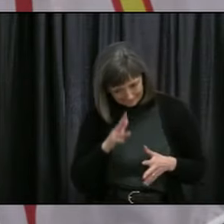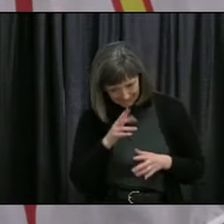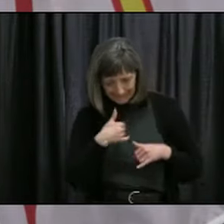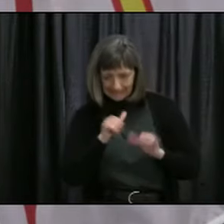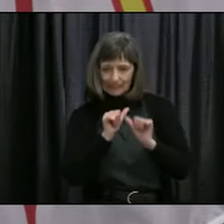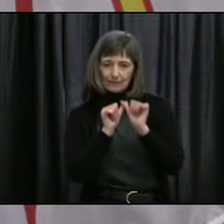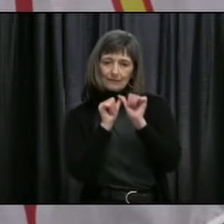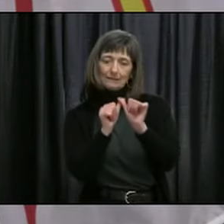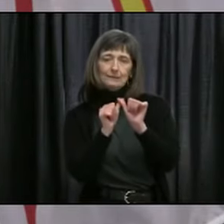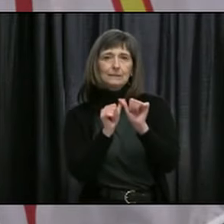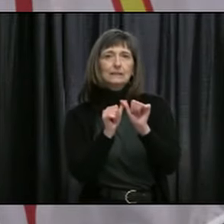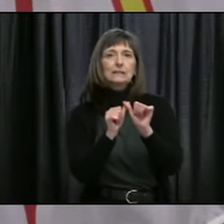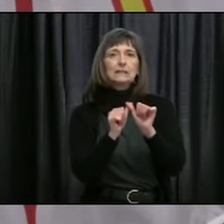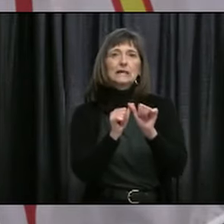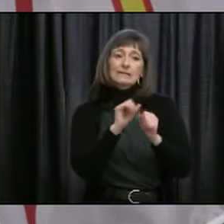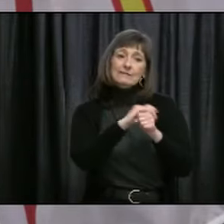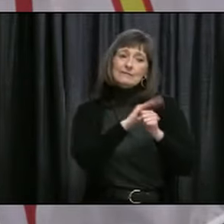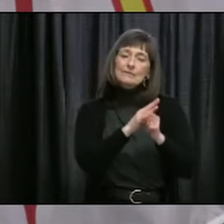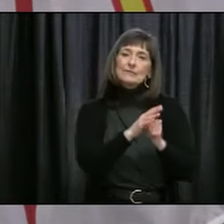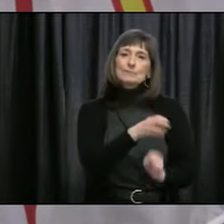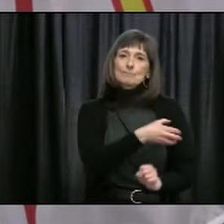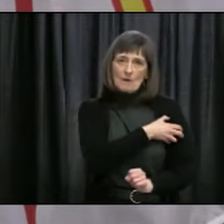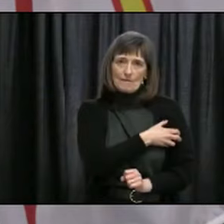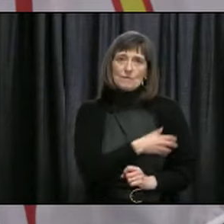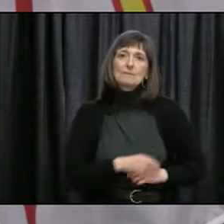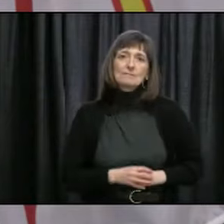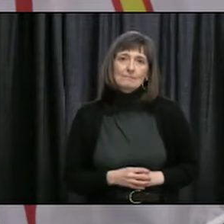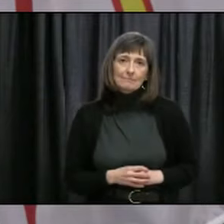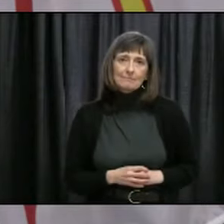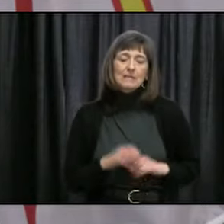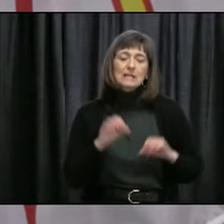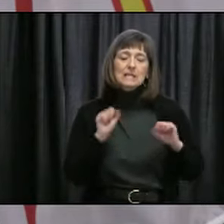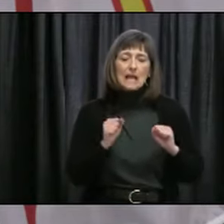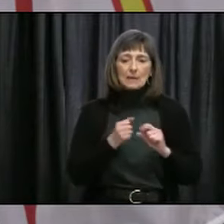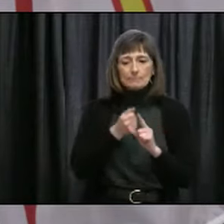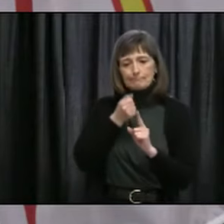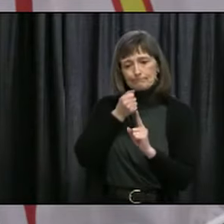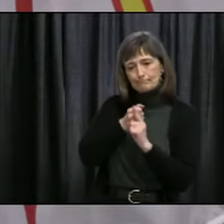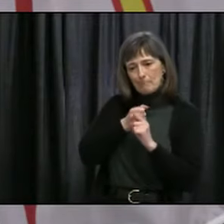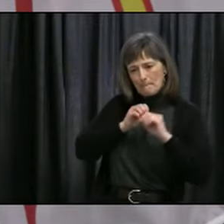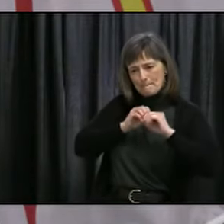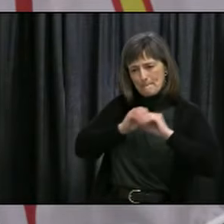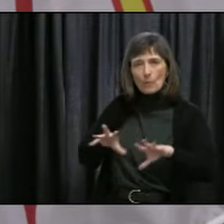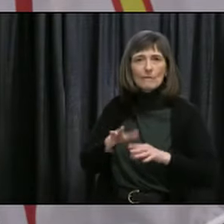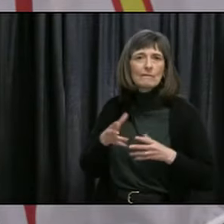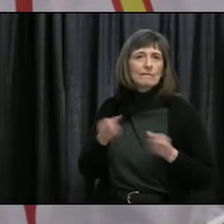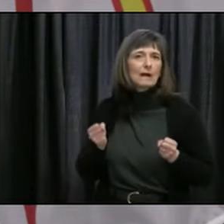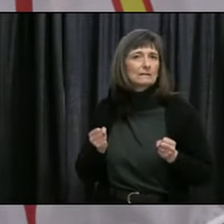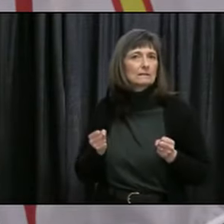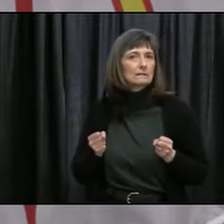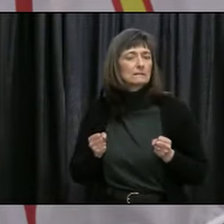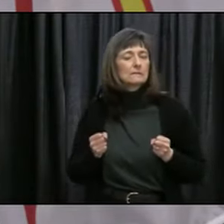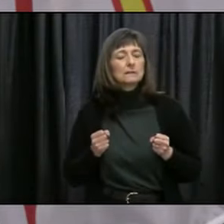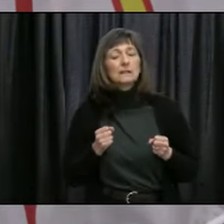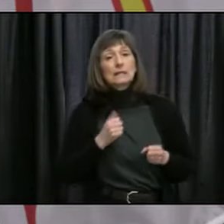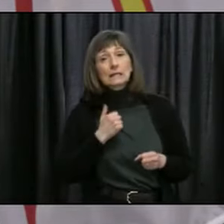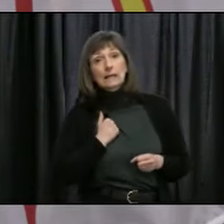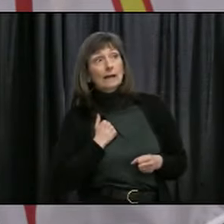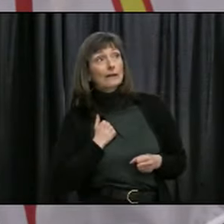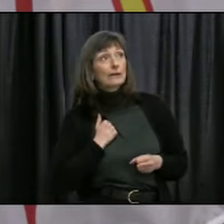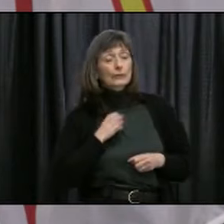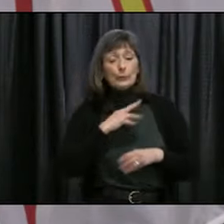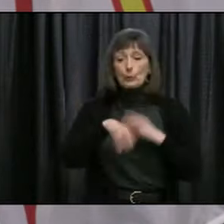power and the impact of this virus. The message has been clear across Canada and around the world,